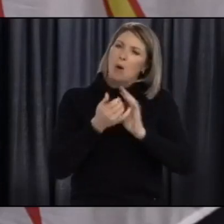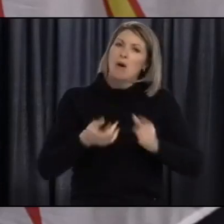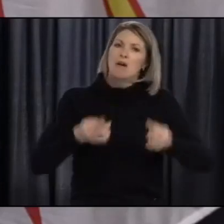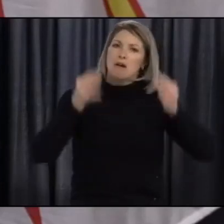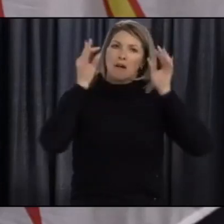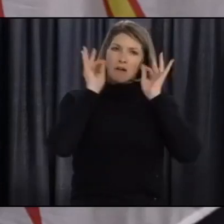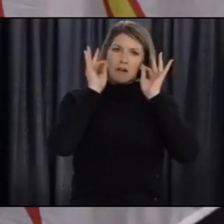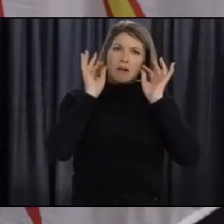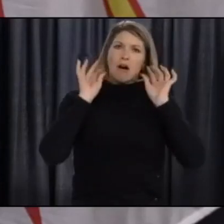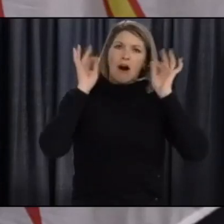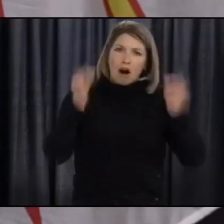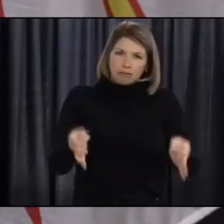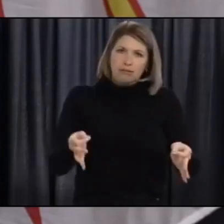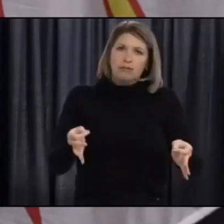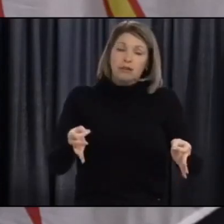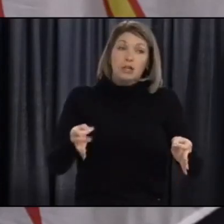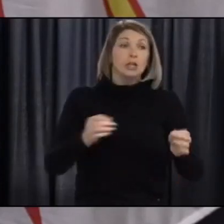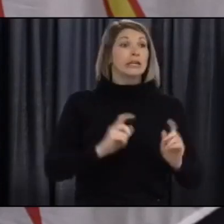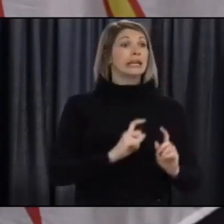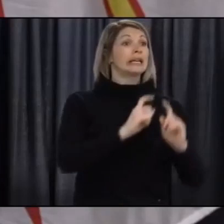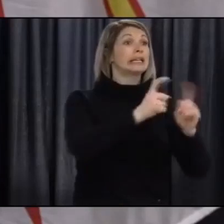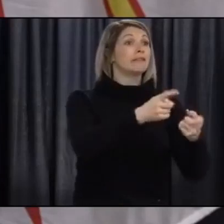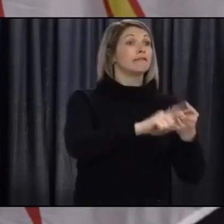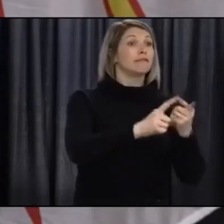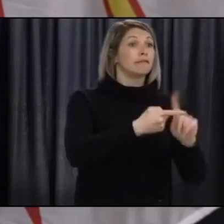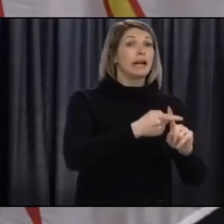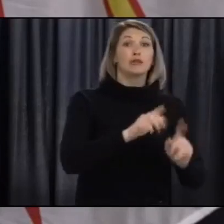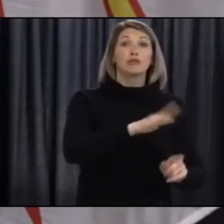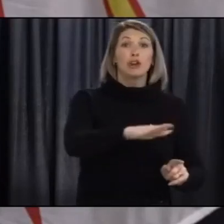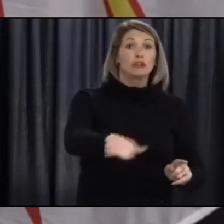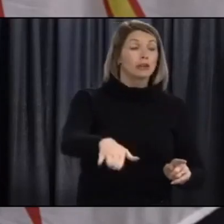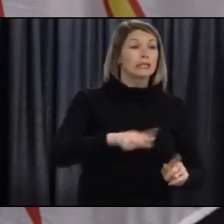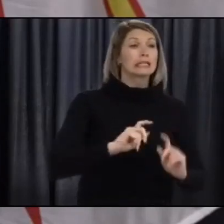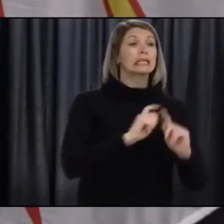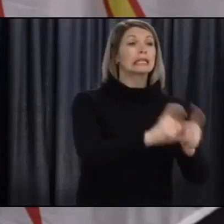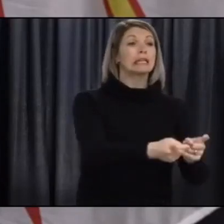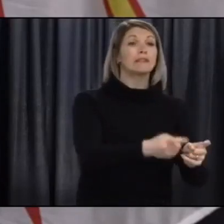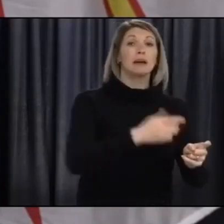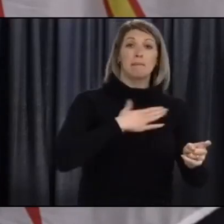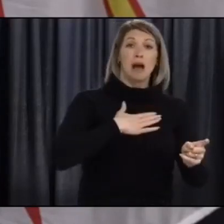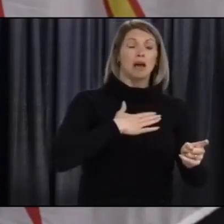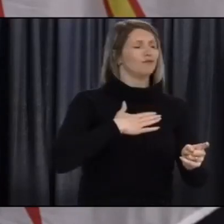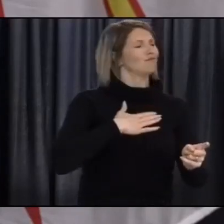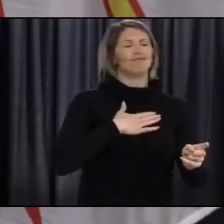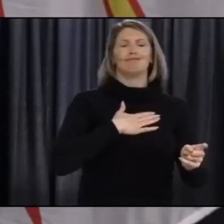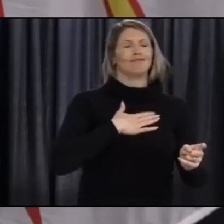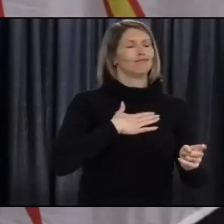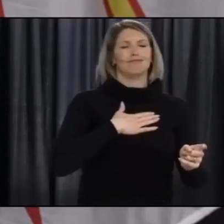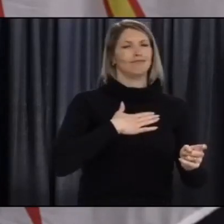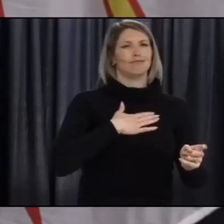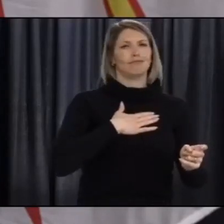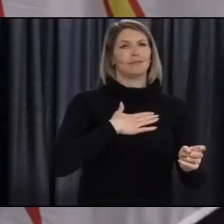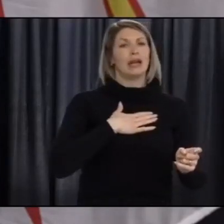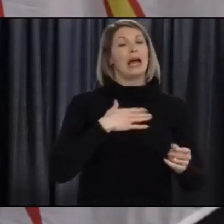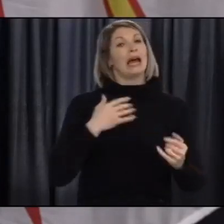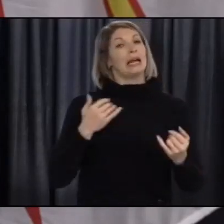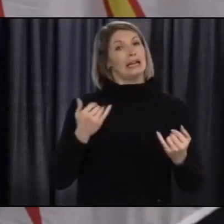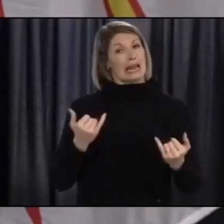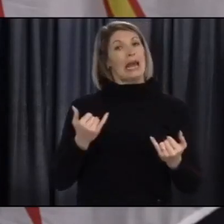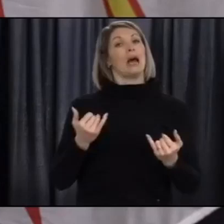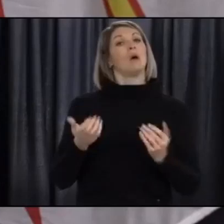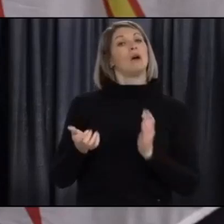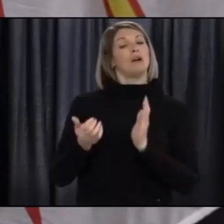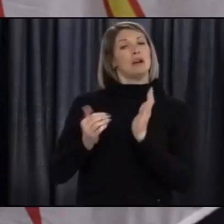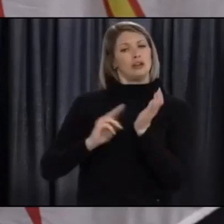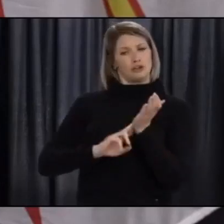be shared with others. So as the Premier said we have enlisted the help of Brenda Earls, an infection prevention and control